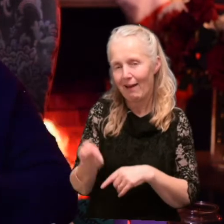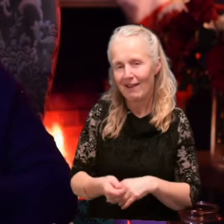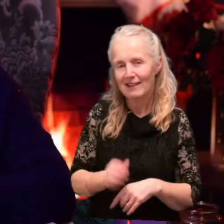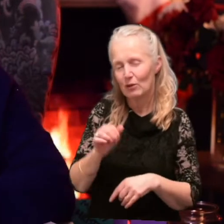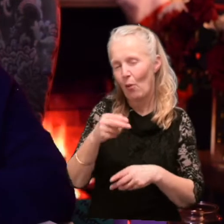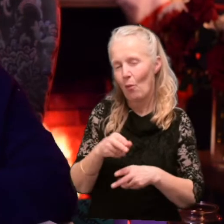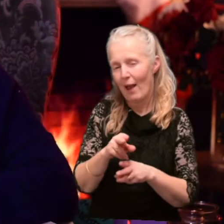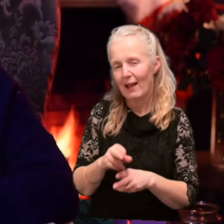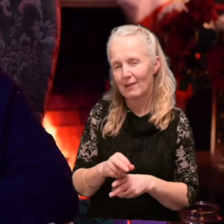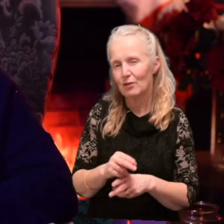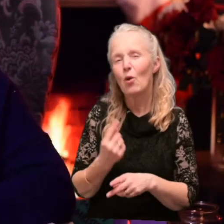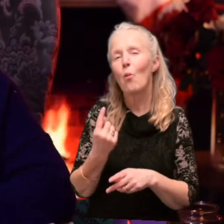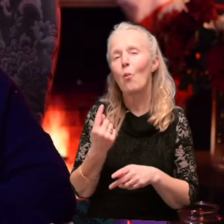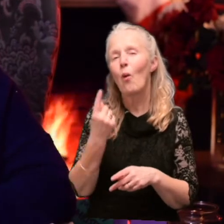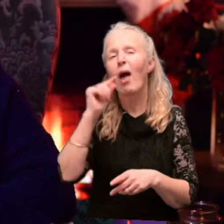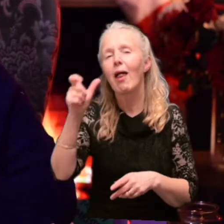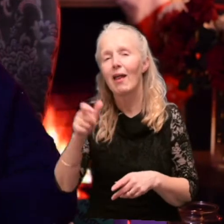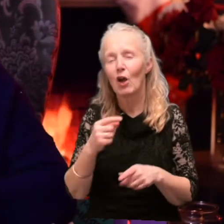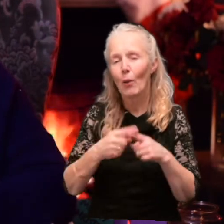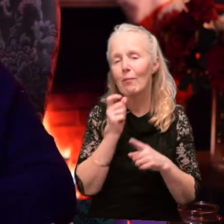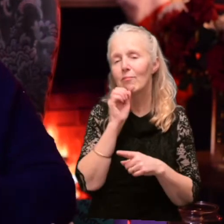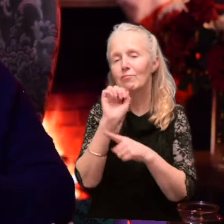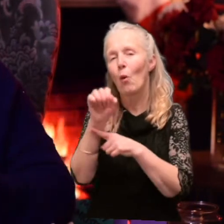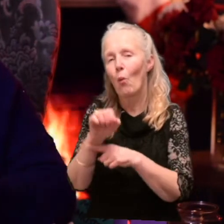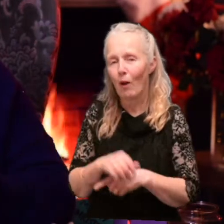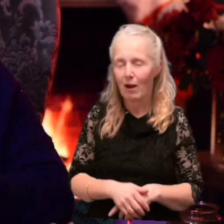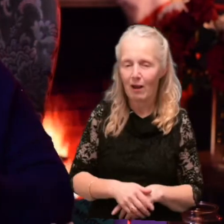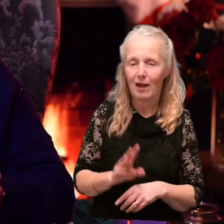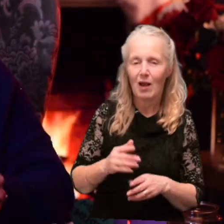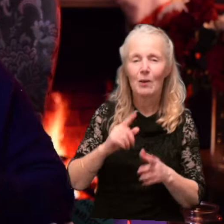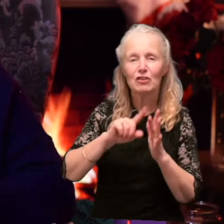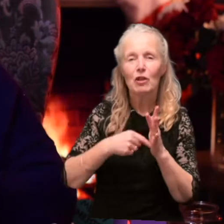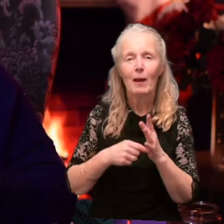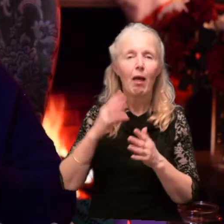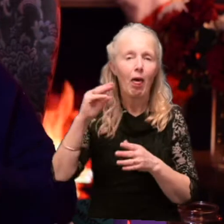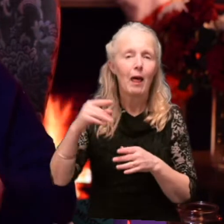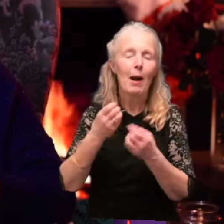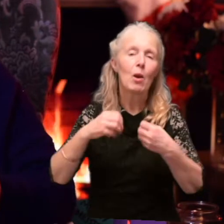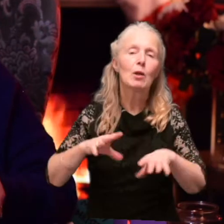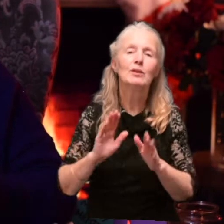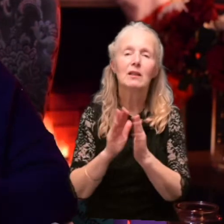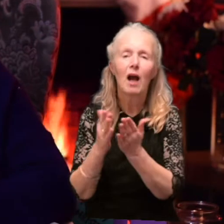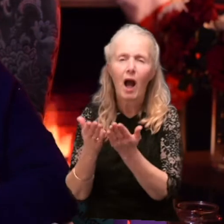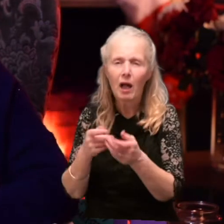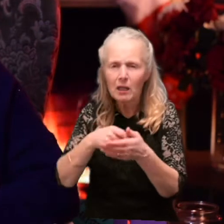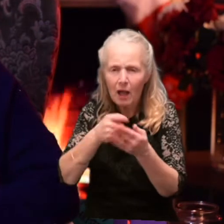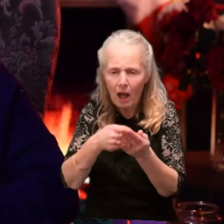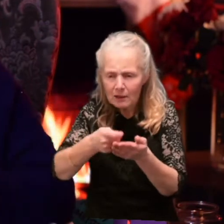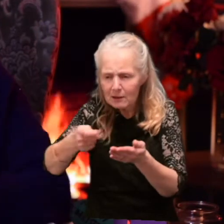You know, just one-liners. Well, Jimmy was going on about losing a game of cards for really big stakes.